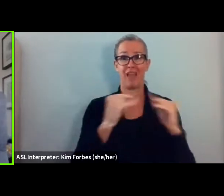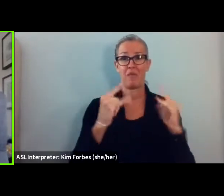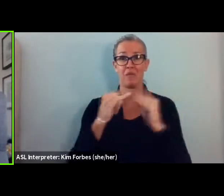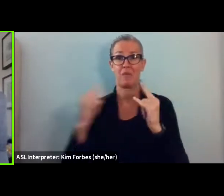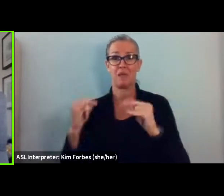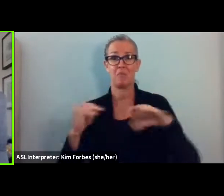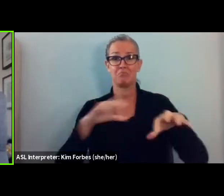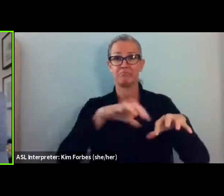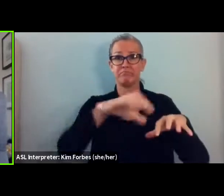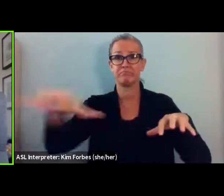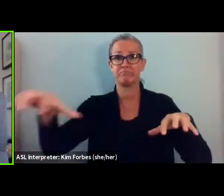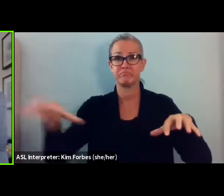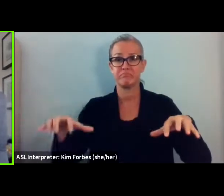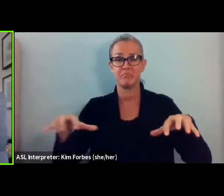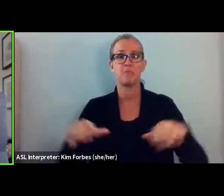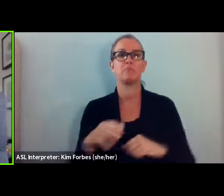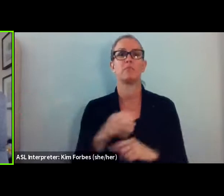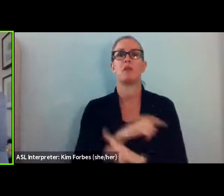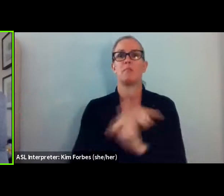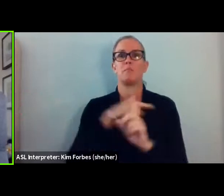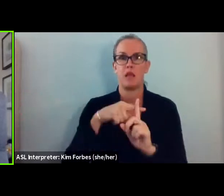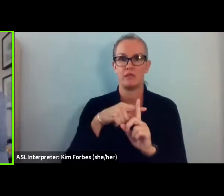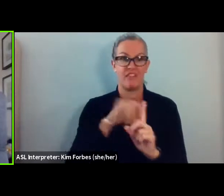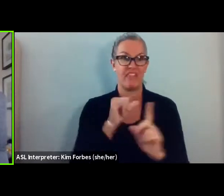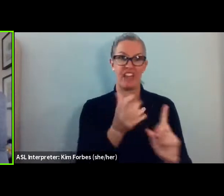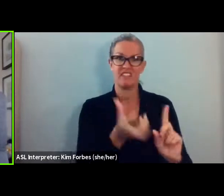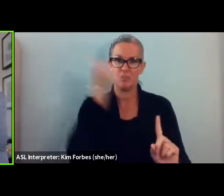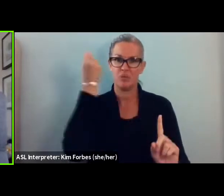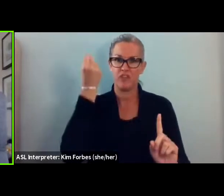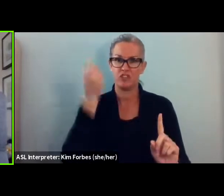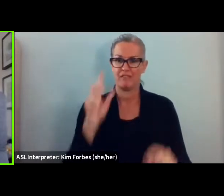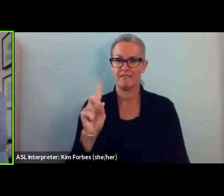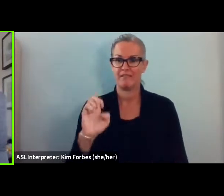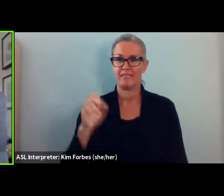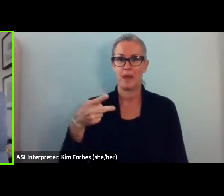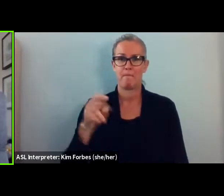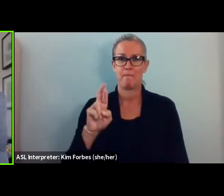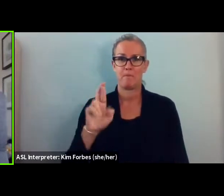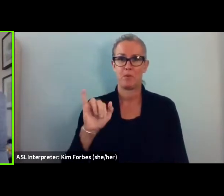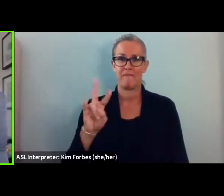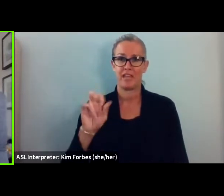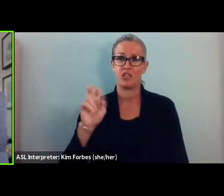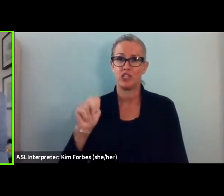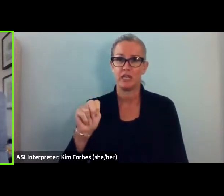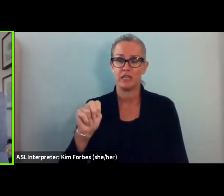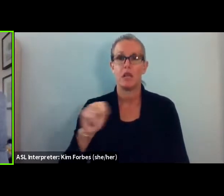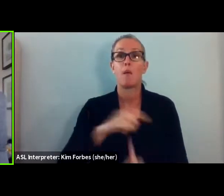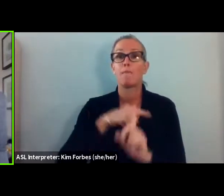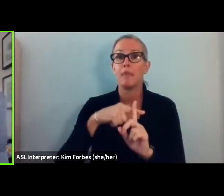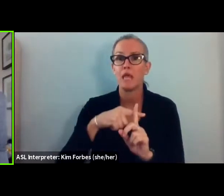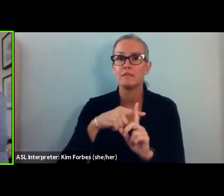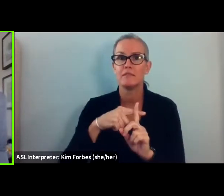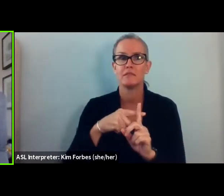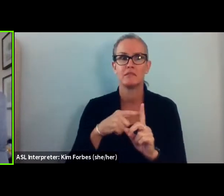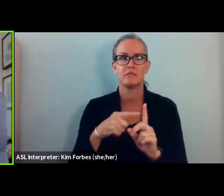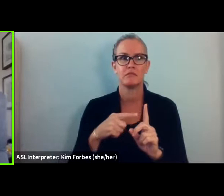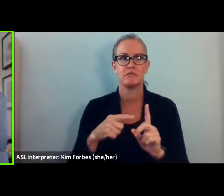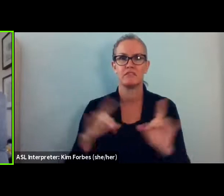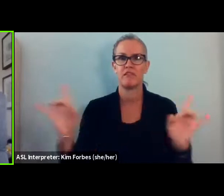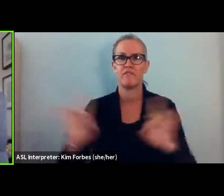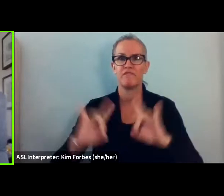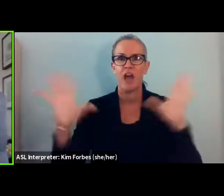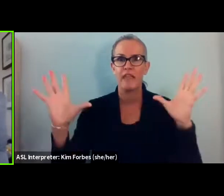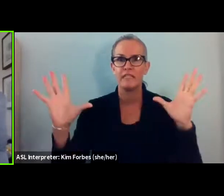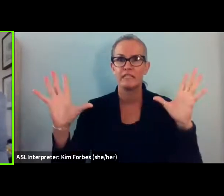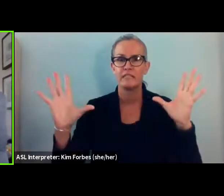in addition to those conditions of deprivation, they are living in this state of violence where they're both being